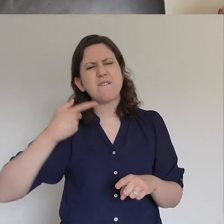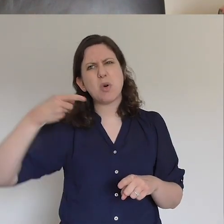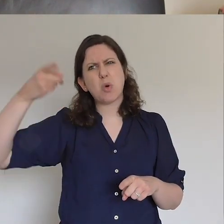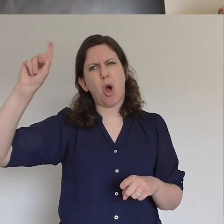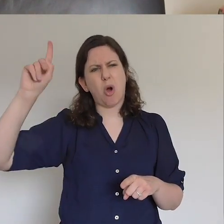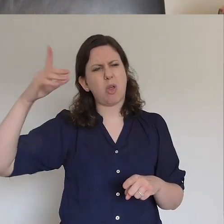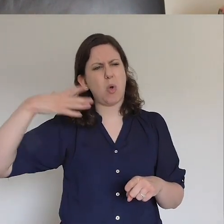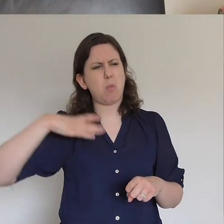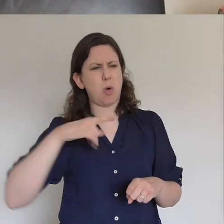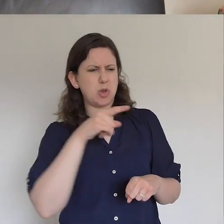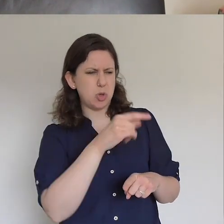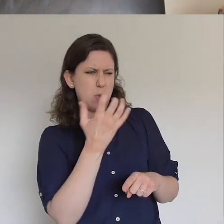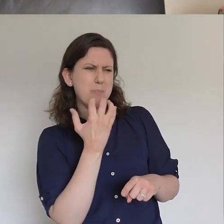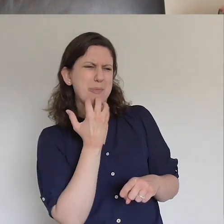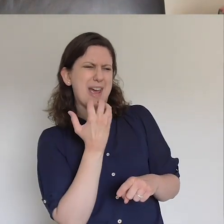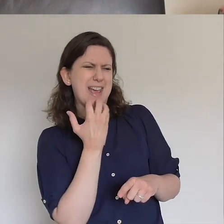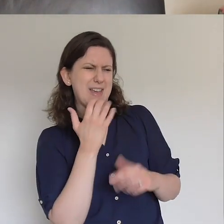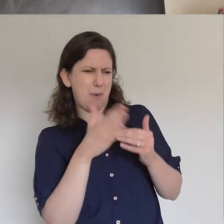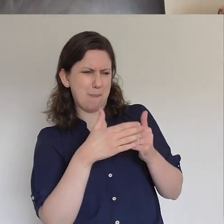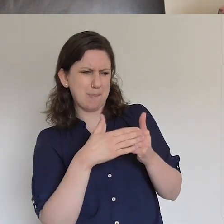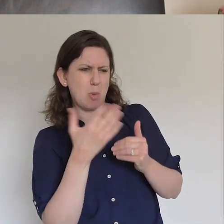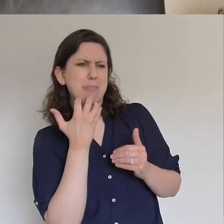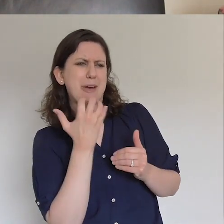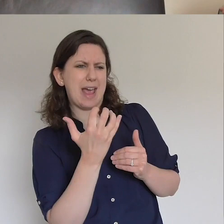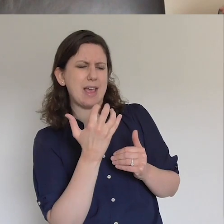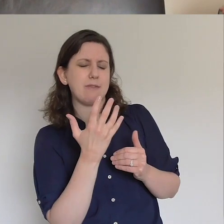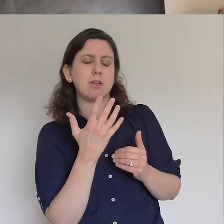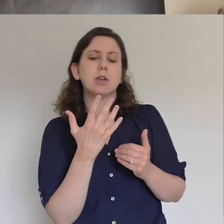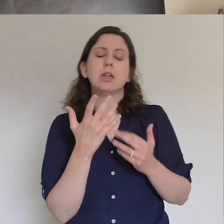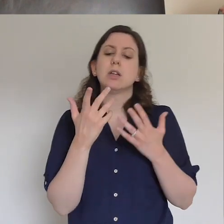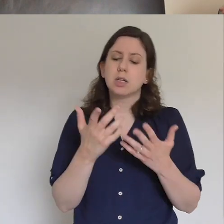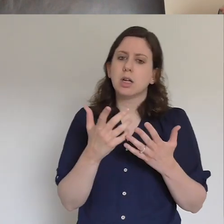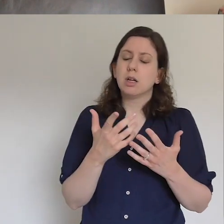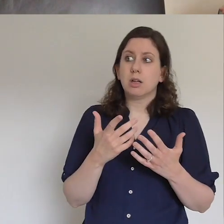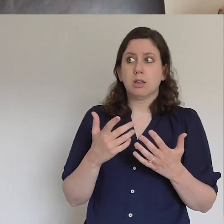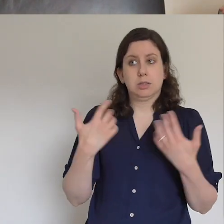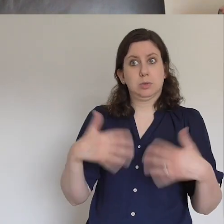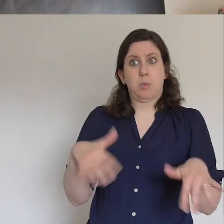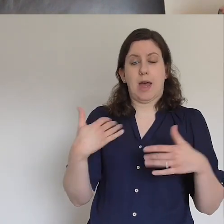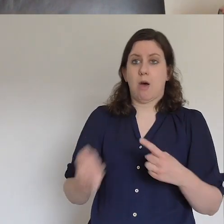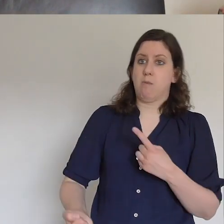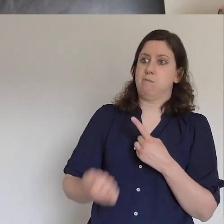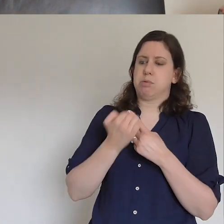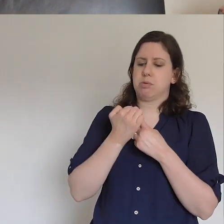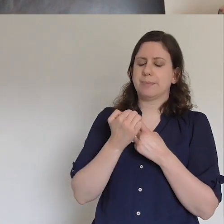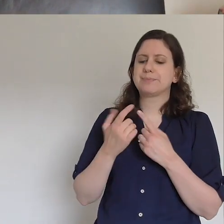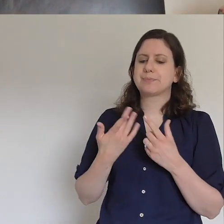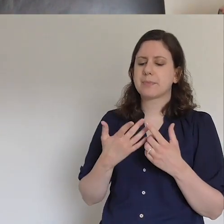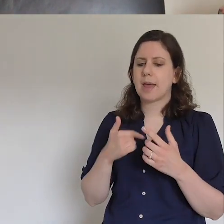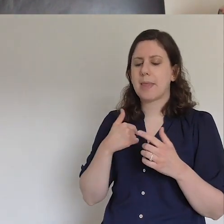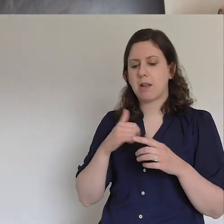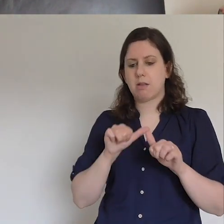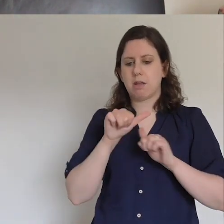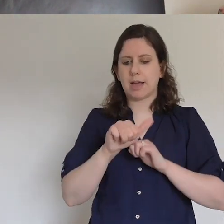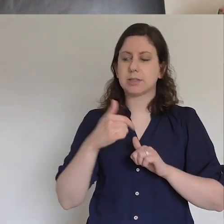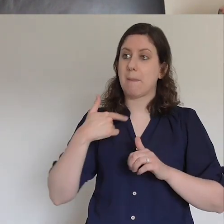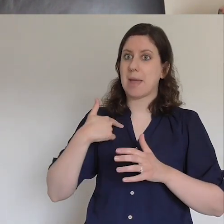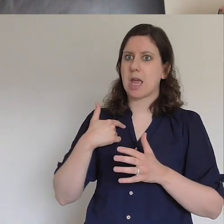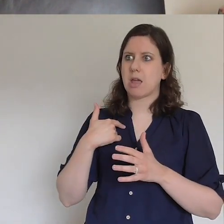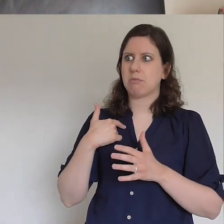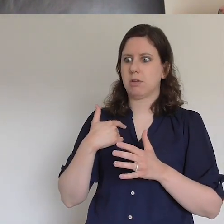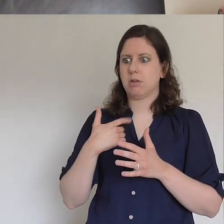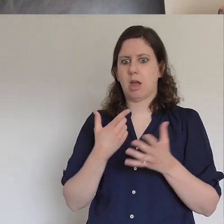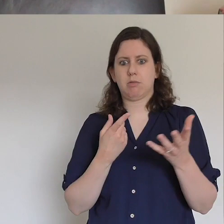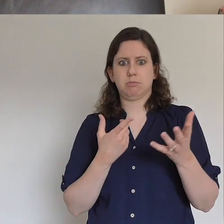steps to be brave it ultimately led to me taking over leaving the evangelical alliance which is a really brave move but an important move and I'll tell you something it's not that I'm never